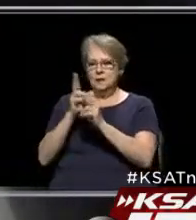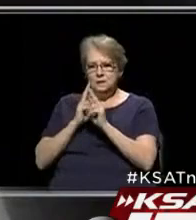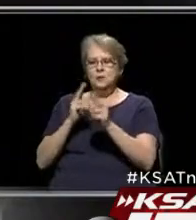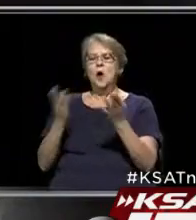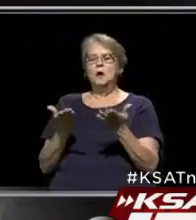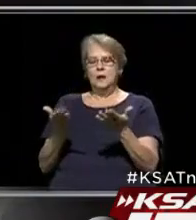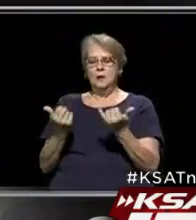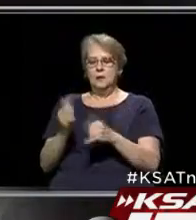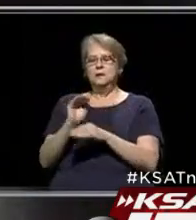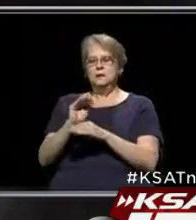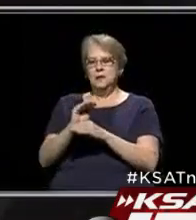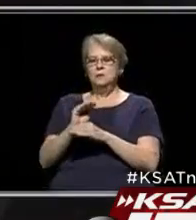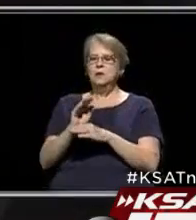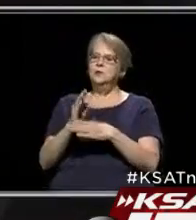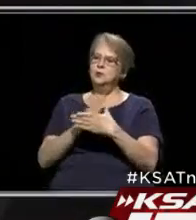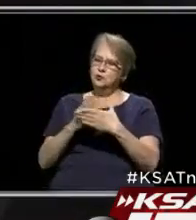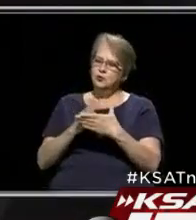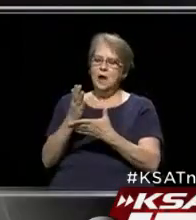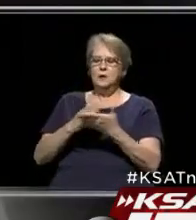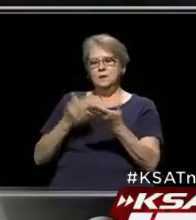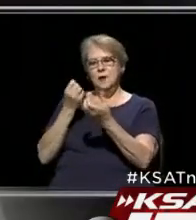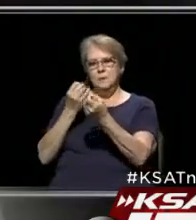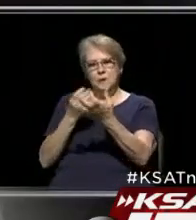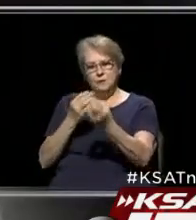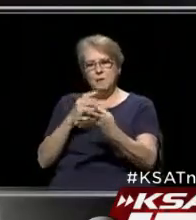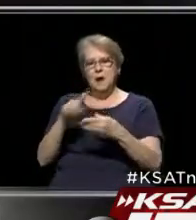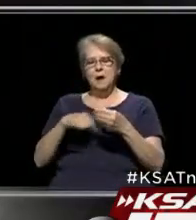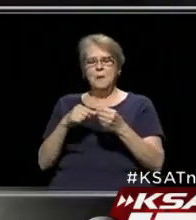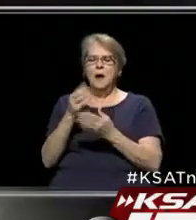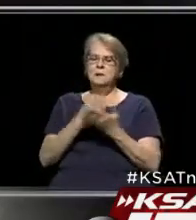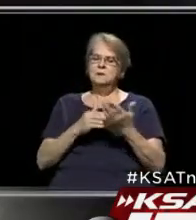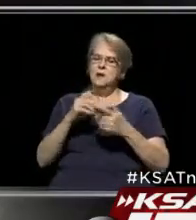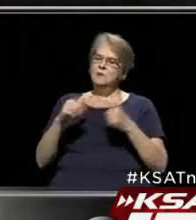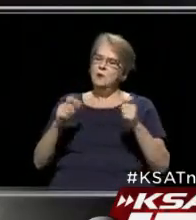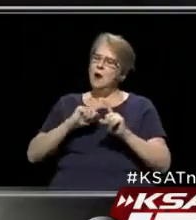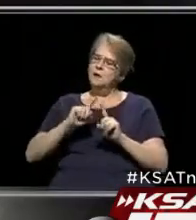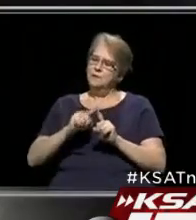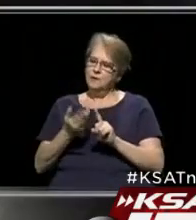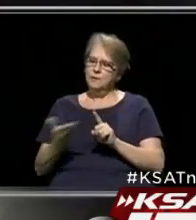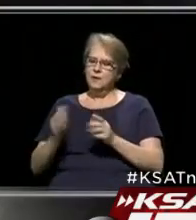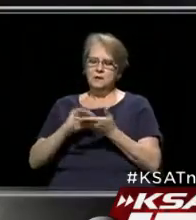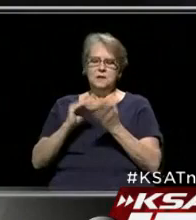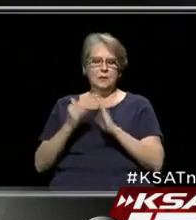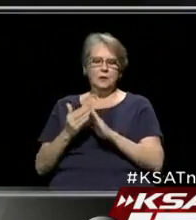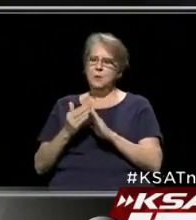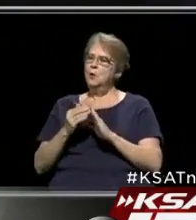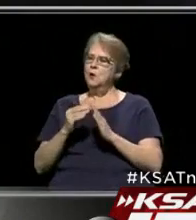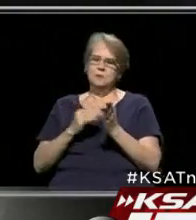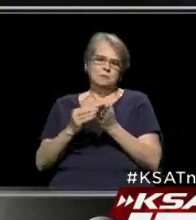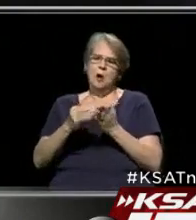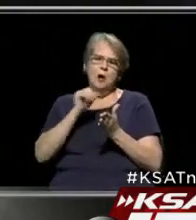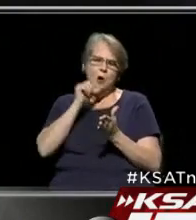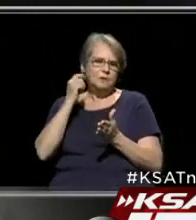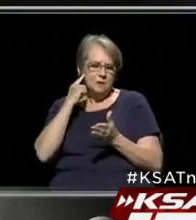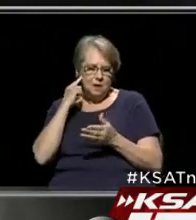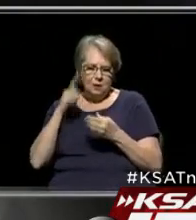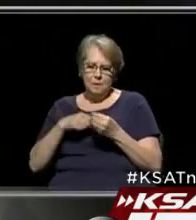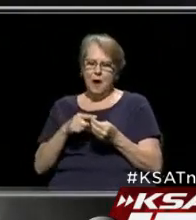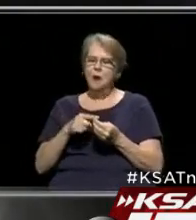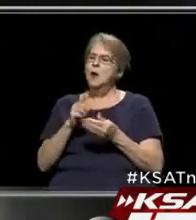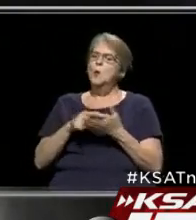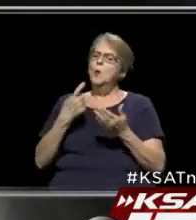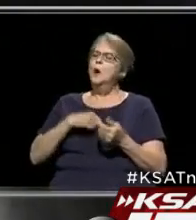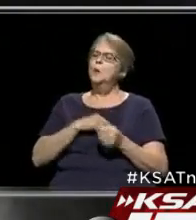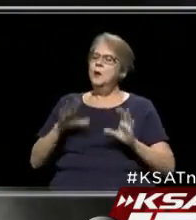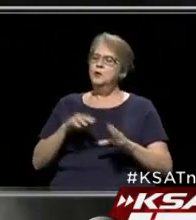to be here this evening to give you a little bit of information about some of the things that the community doesn't often hear, what we are doing